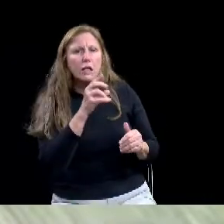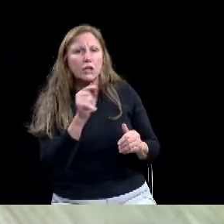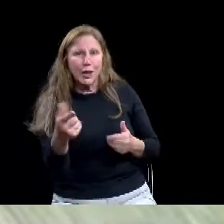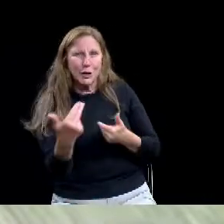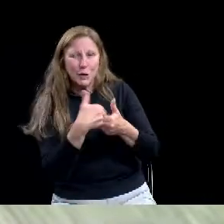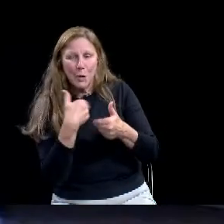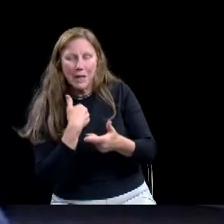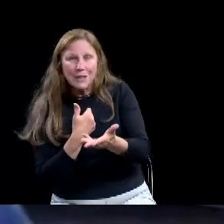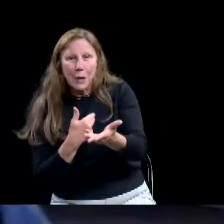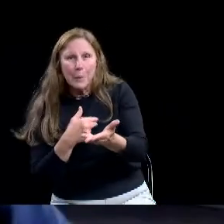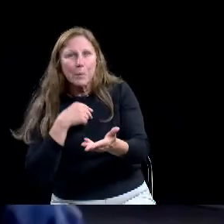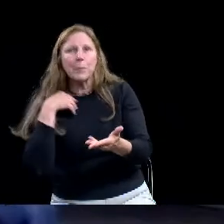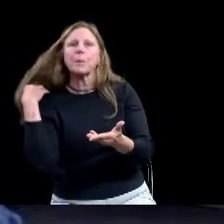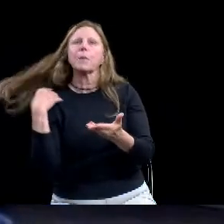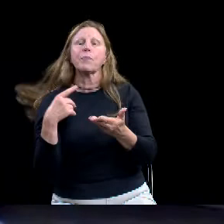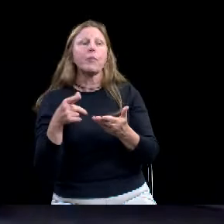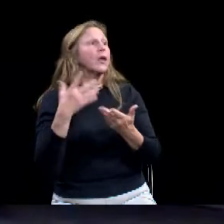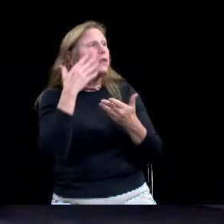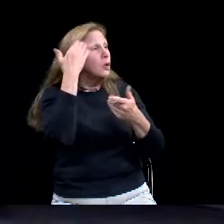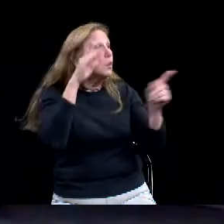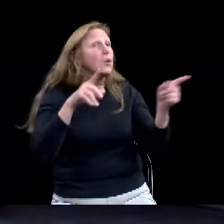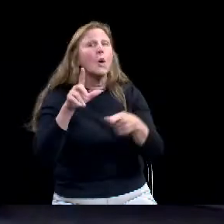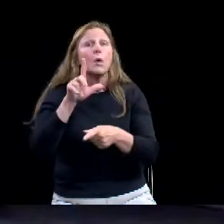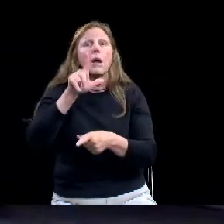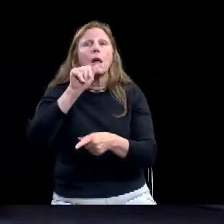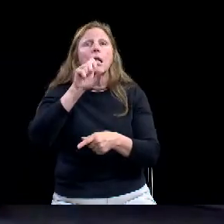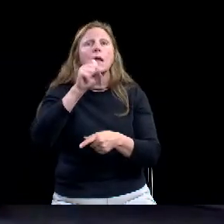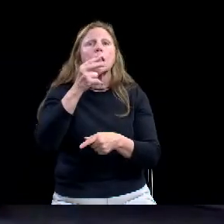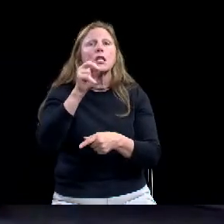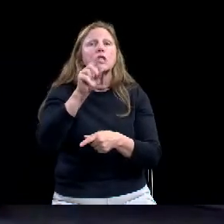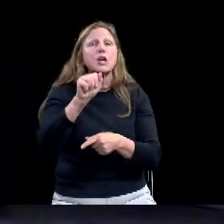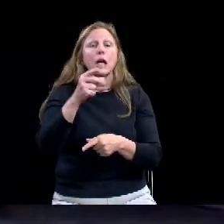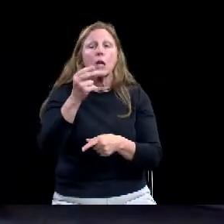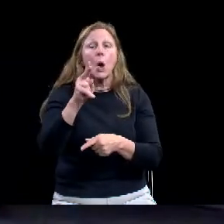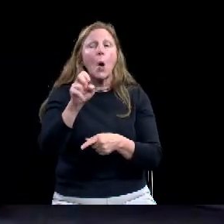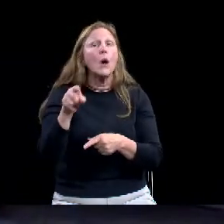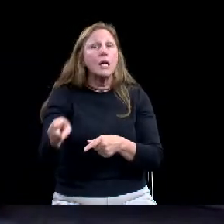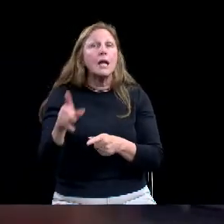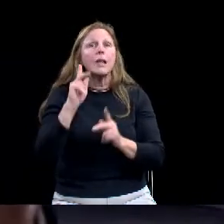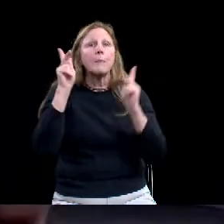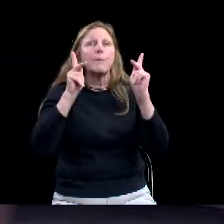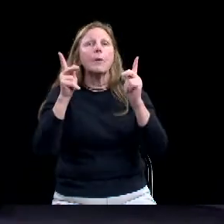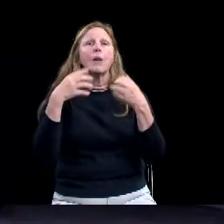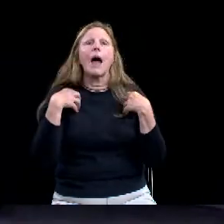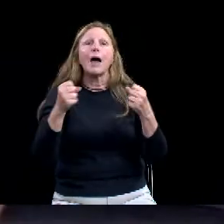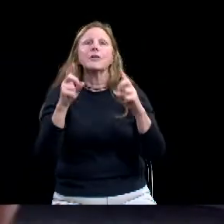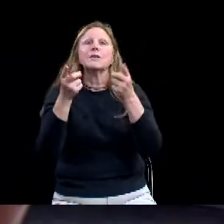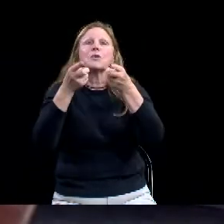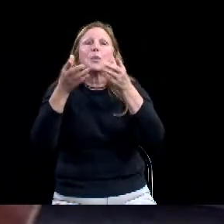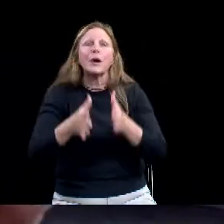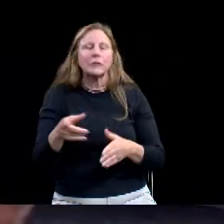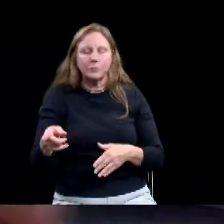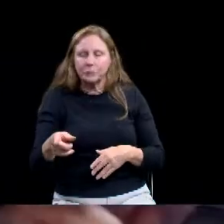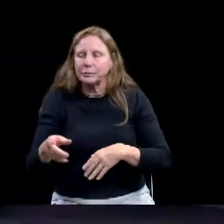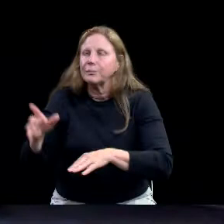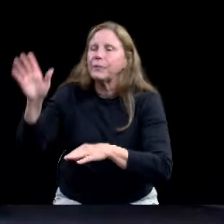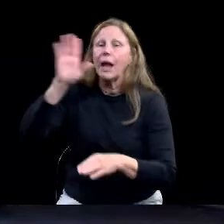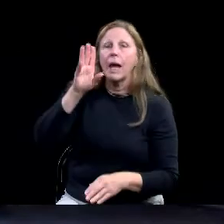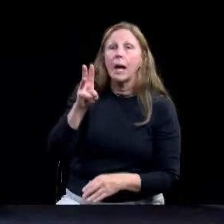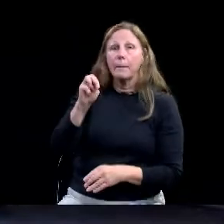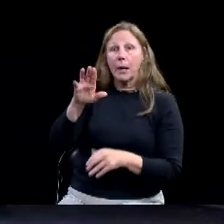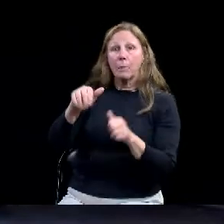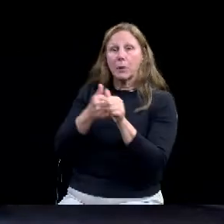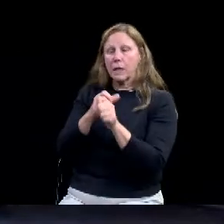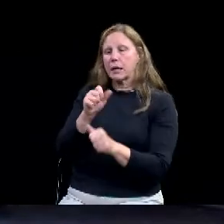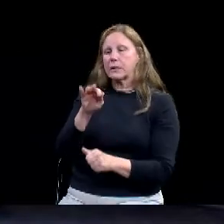I approach him. So we know just the clarification. So yeah, those are two different numbers. The first number is just based on what we have done in